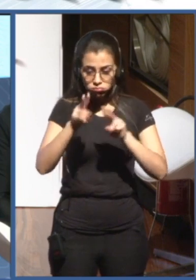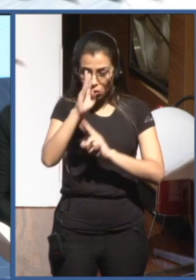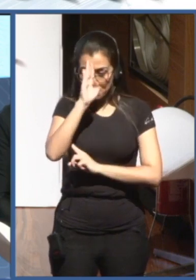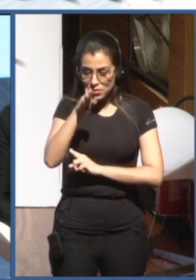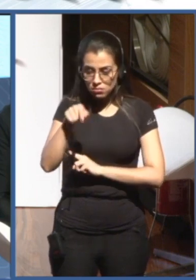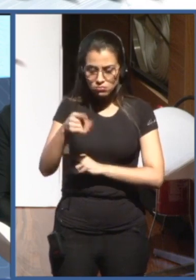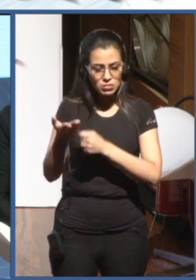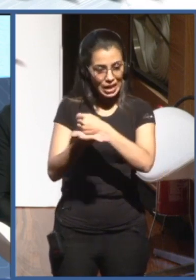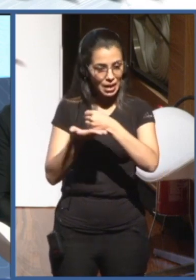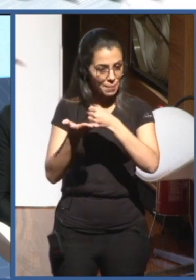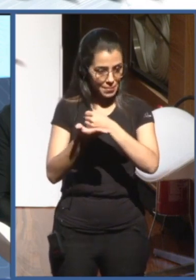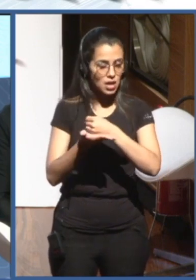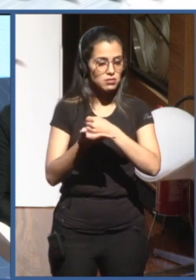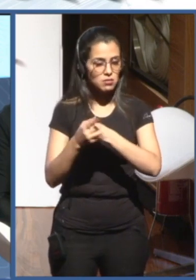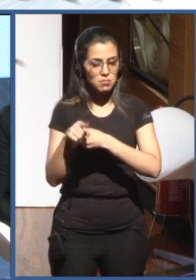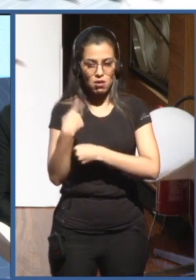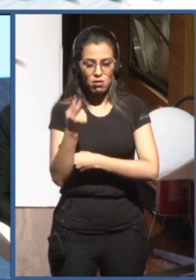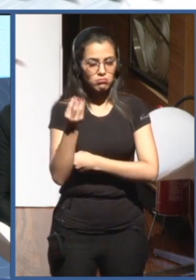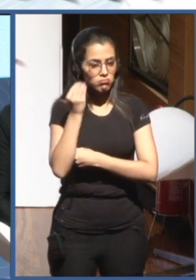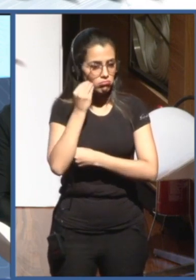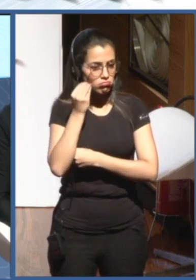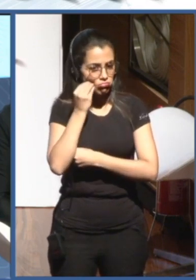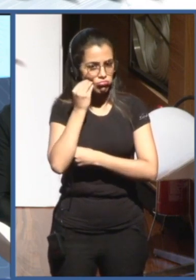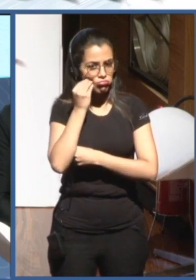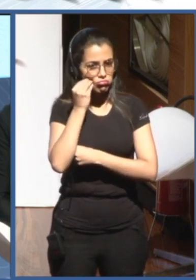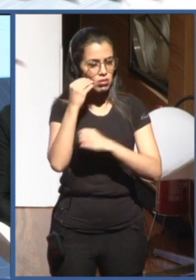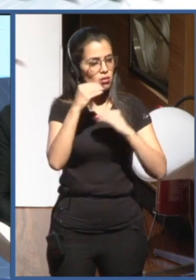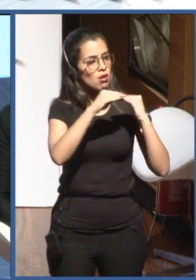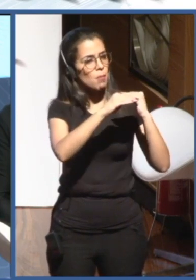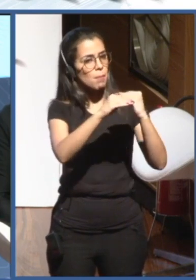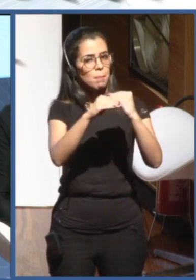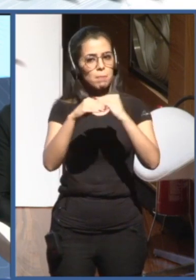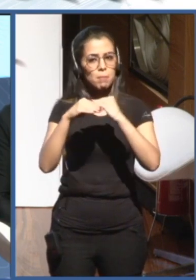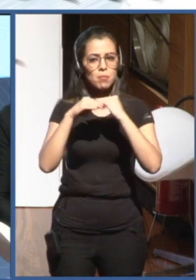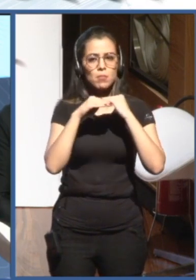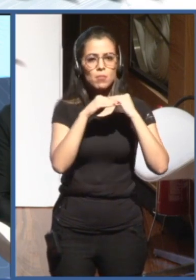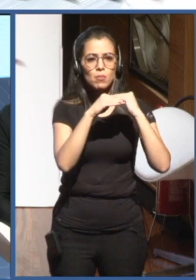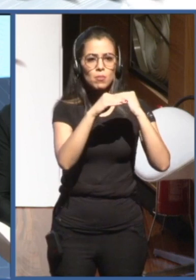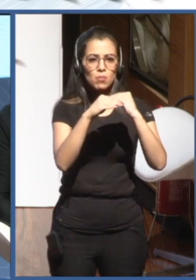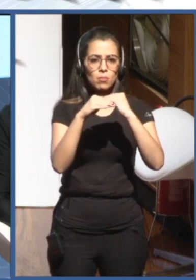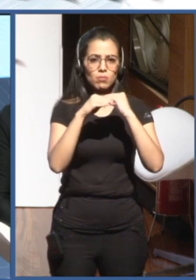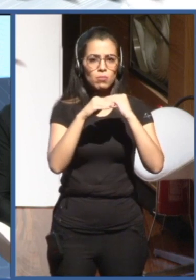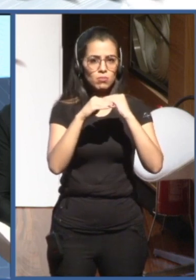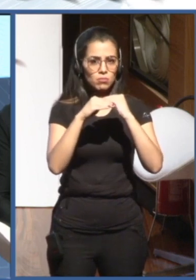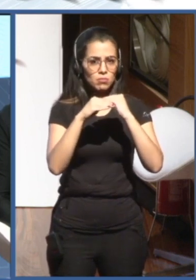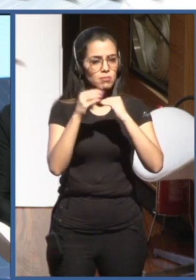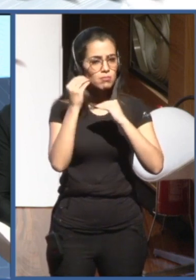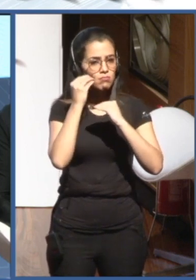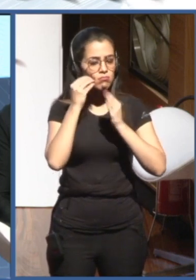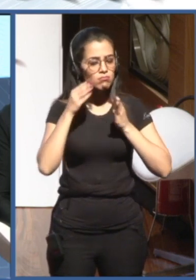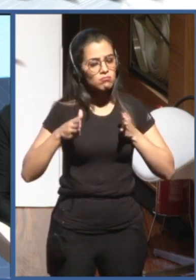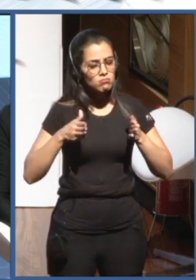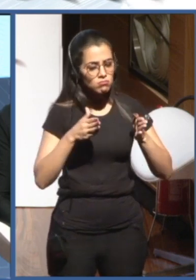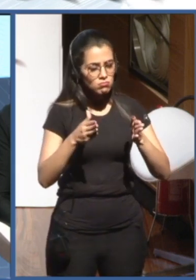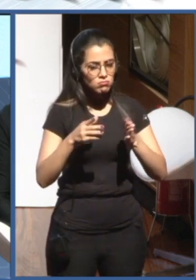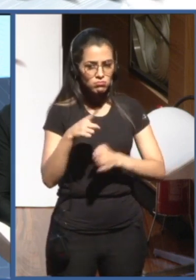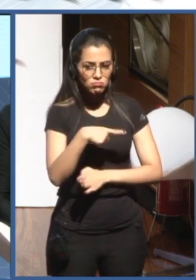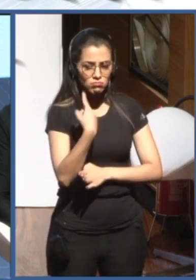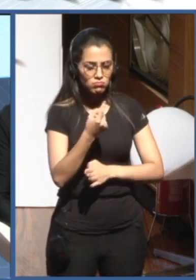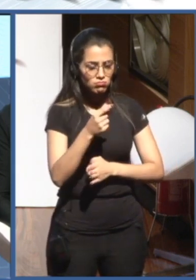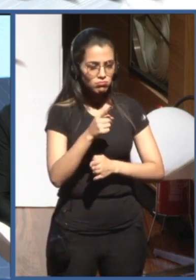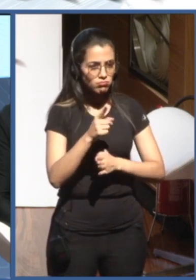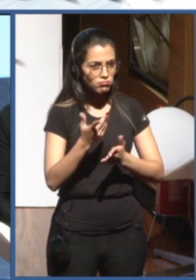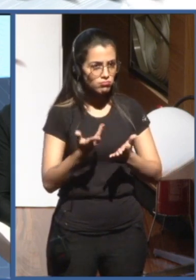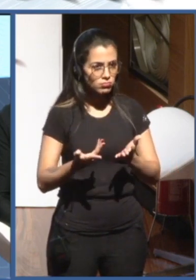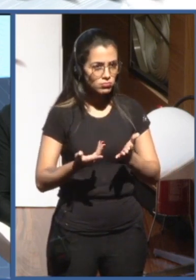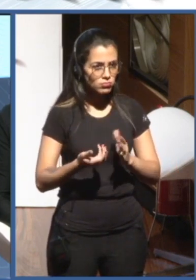guidelines, perhaps along use cases, AI and science, AI and health and so on, where we can reach out to different stakeholder groups